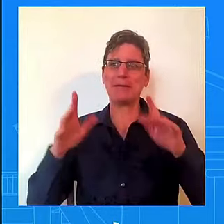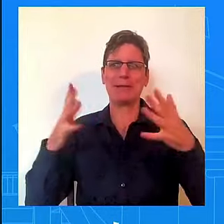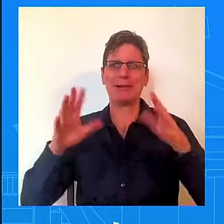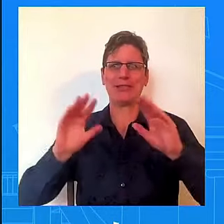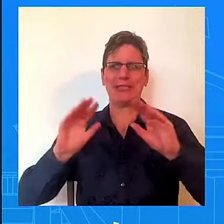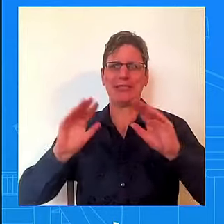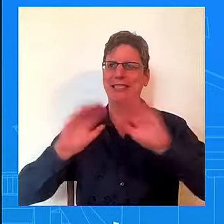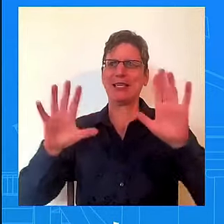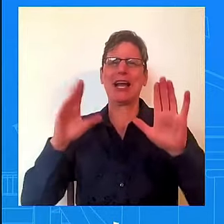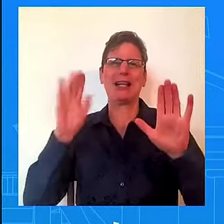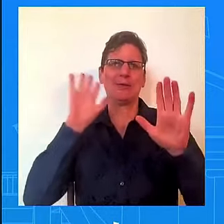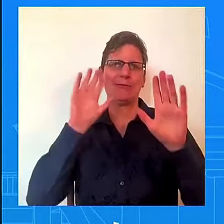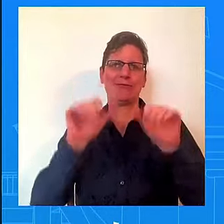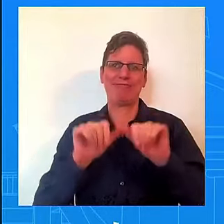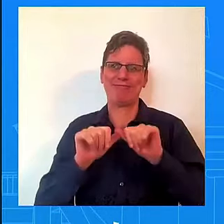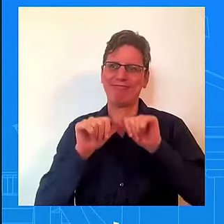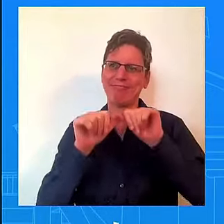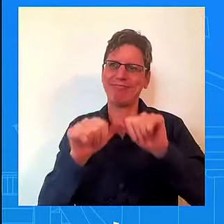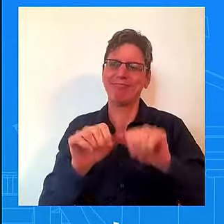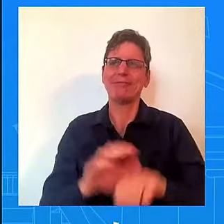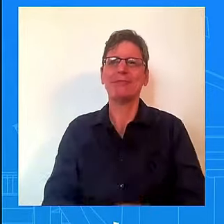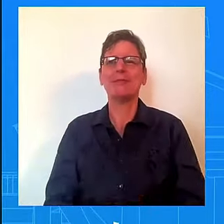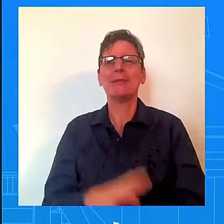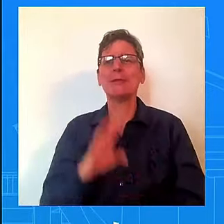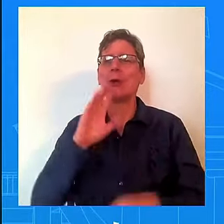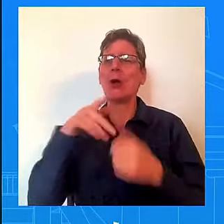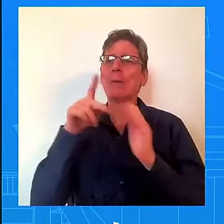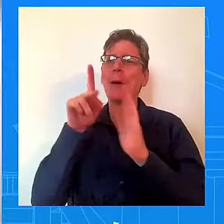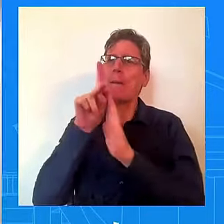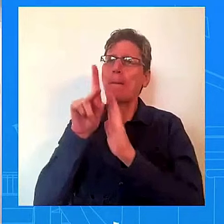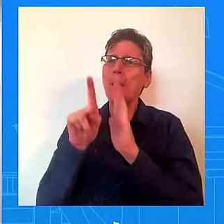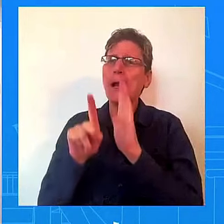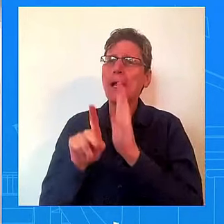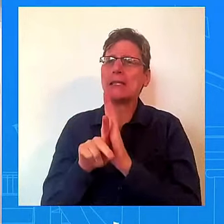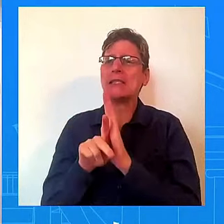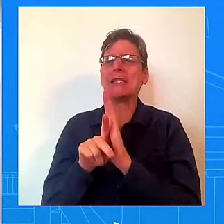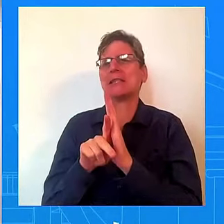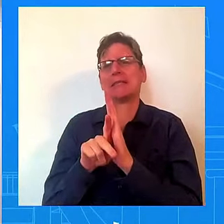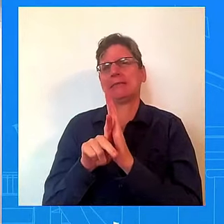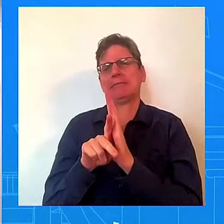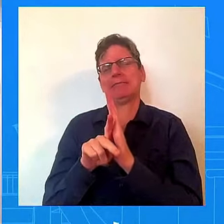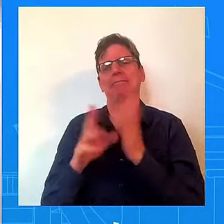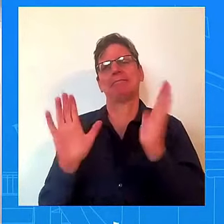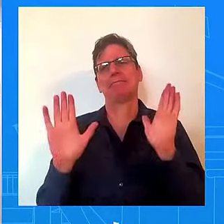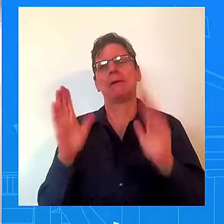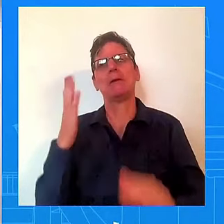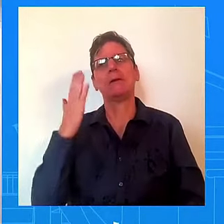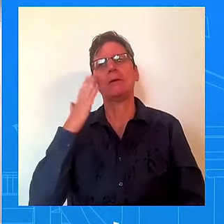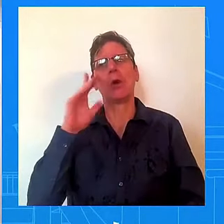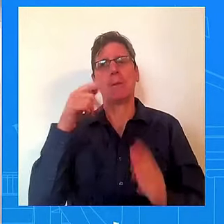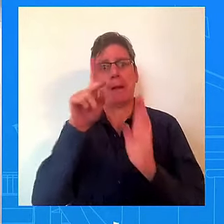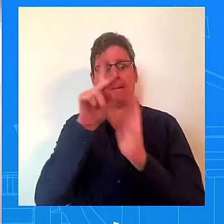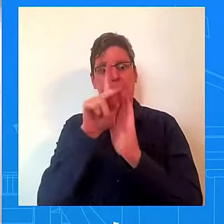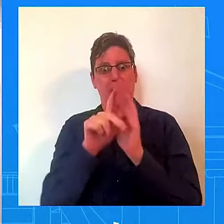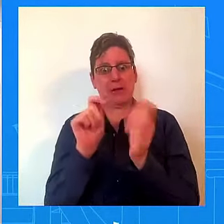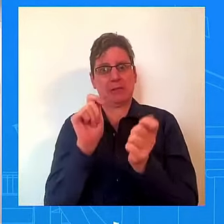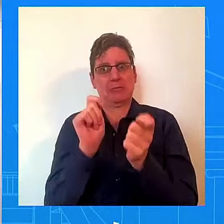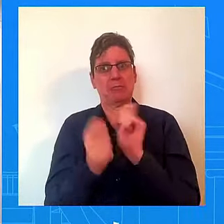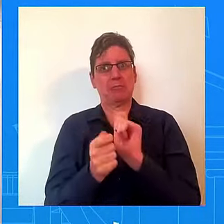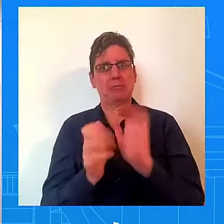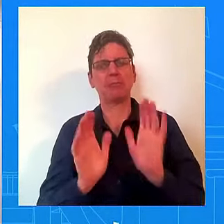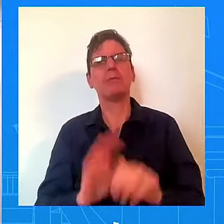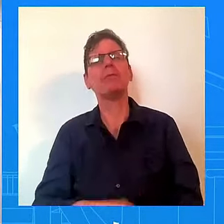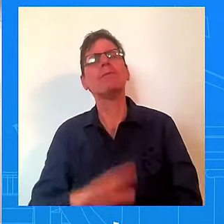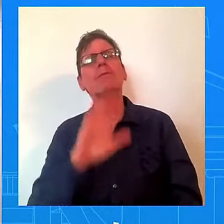nothing has changed. I don't have a change of policy to speak to. Shooting for the moon. The President of China is coming to